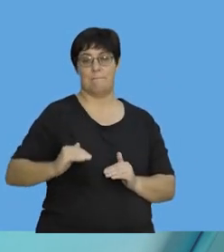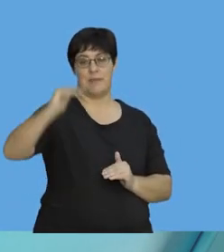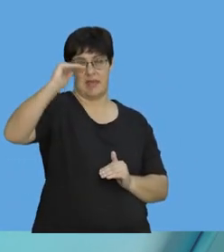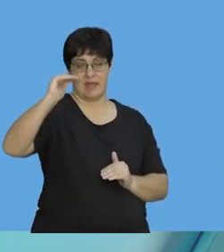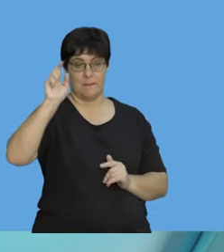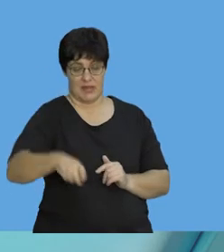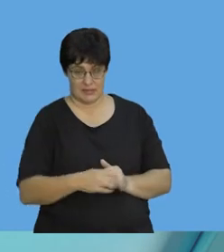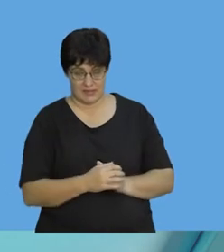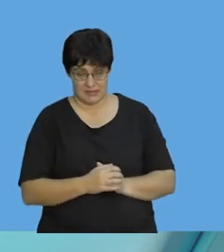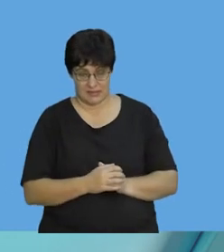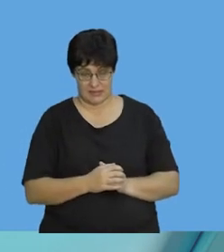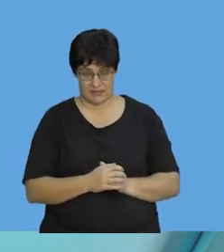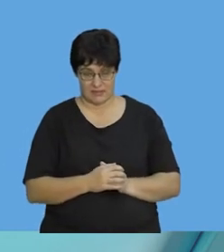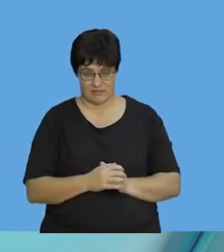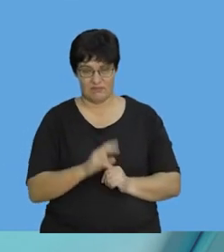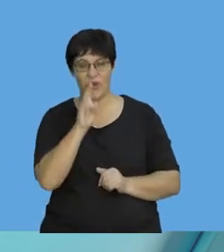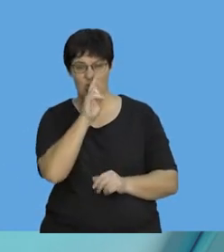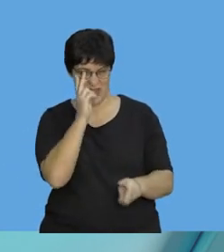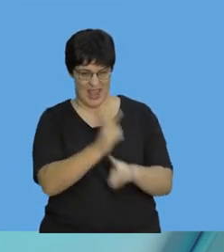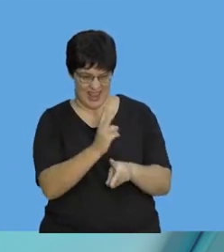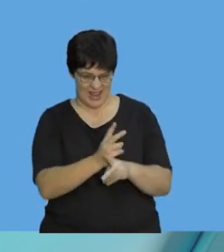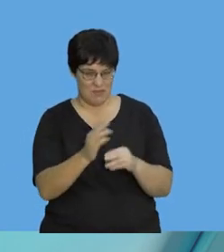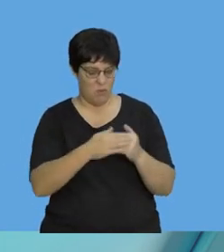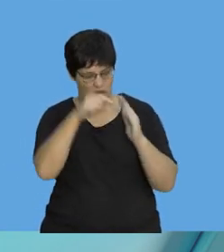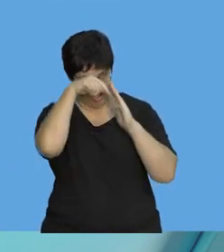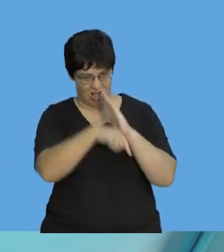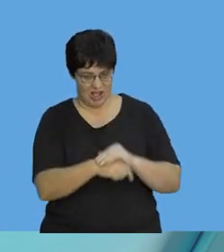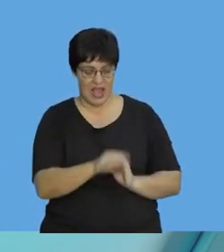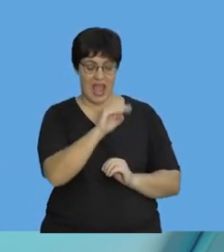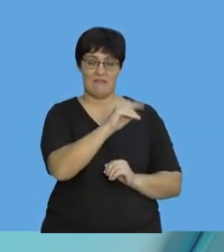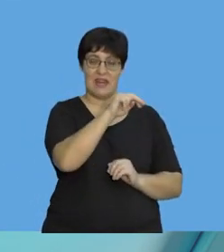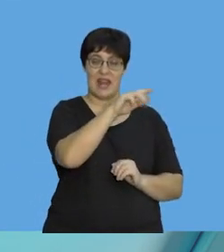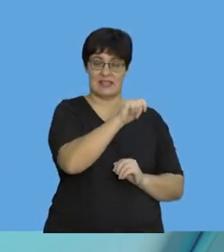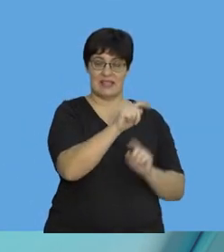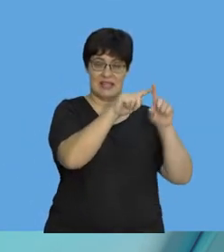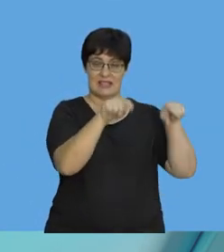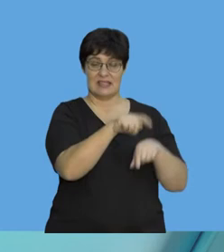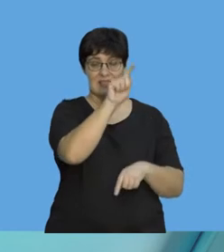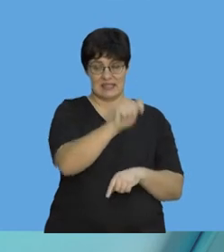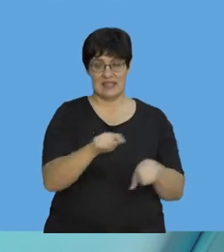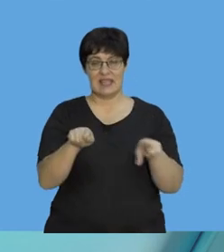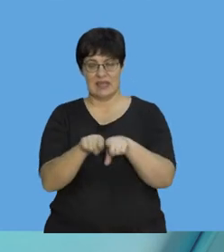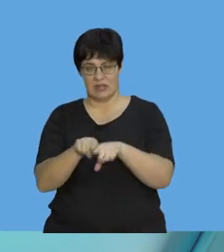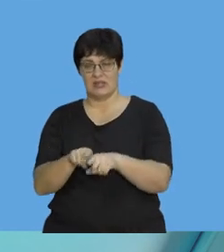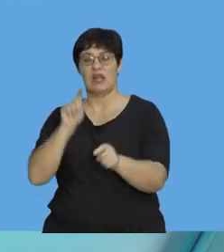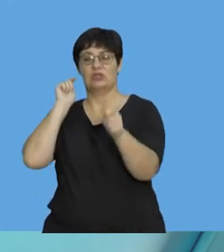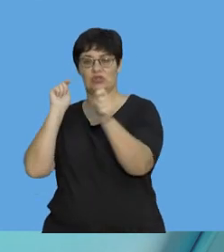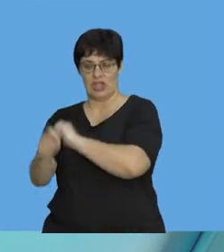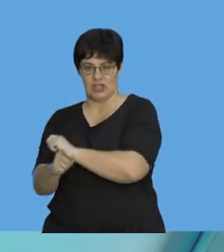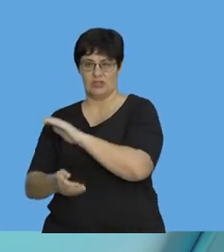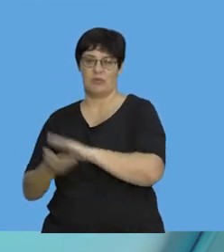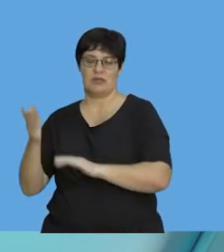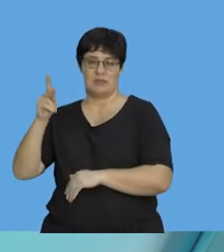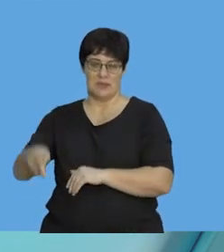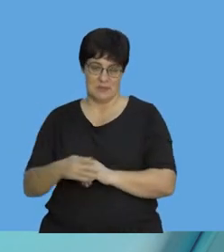bigger. We are going to look at that again in detail. But F net delta T equals